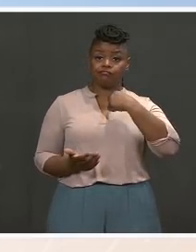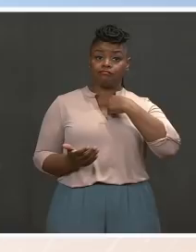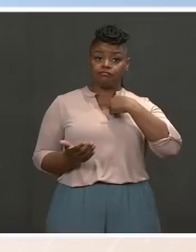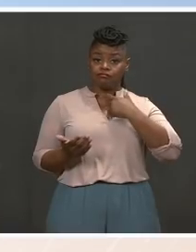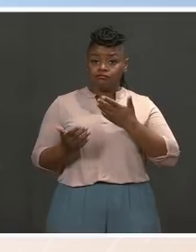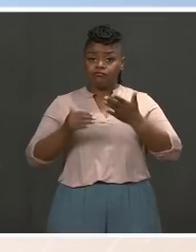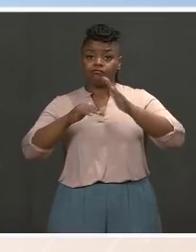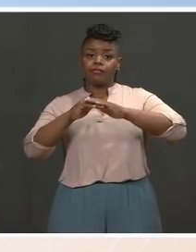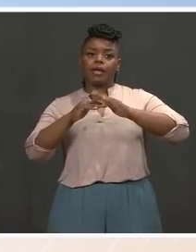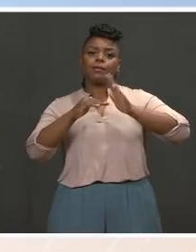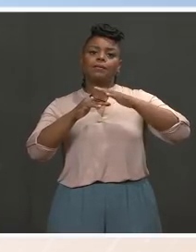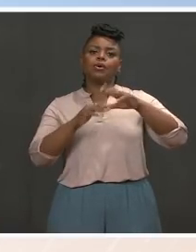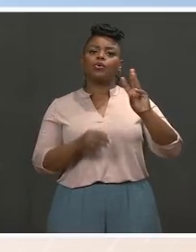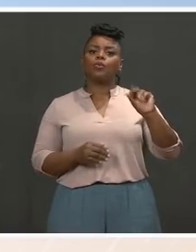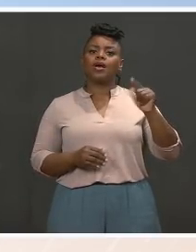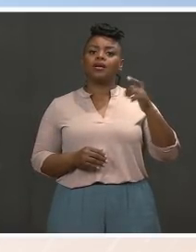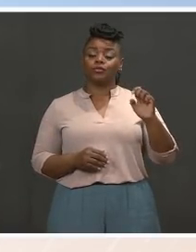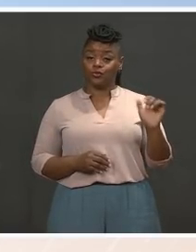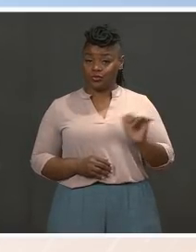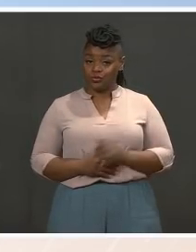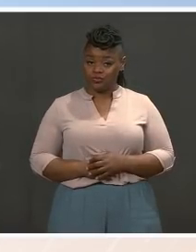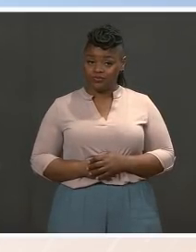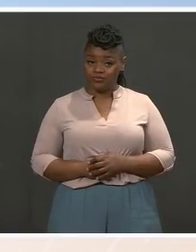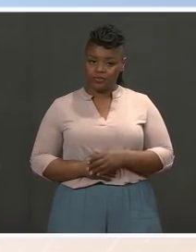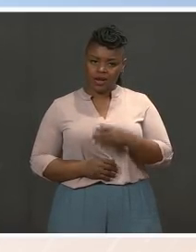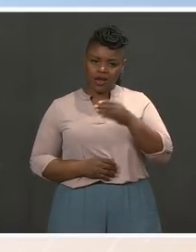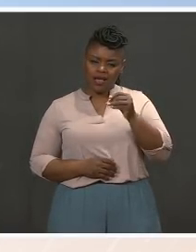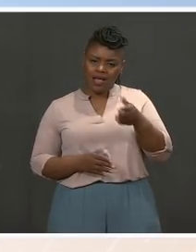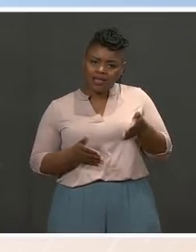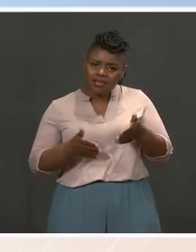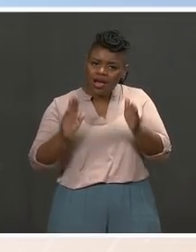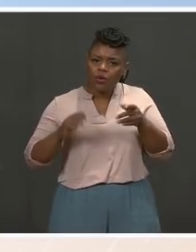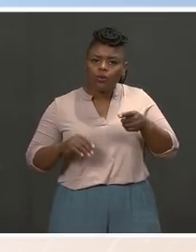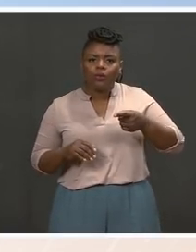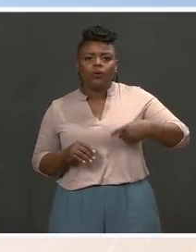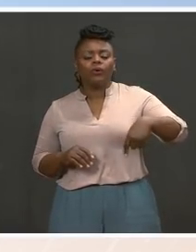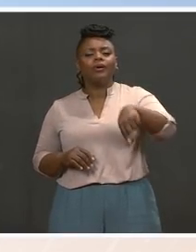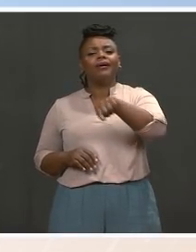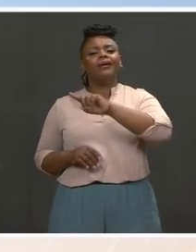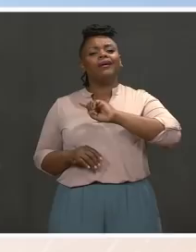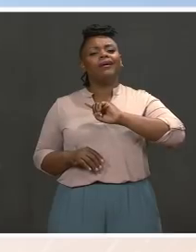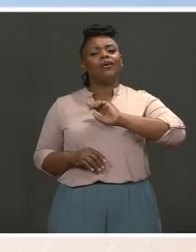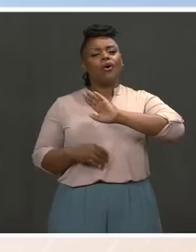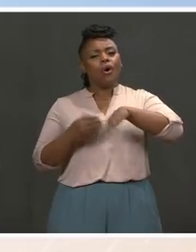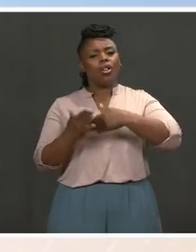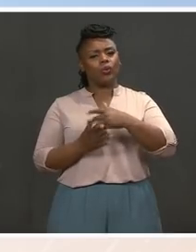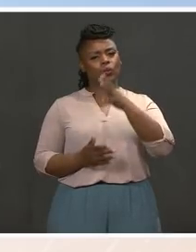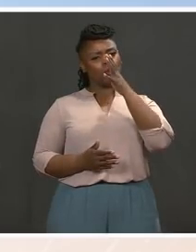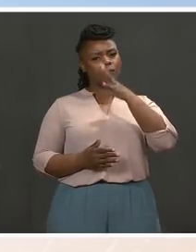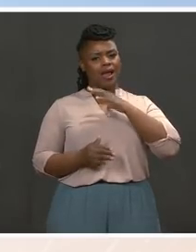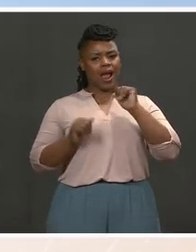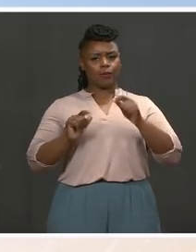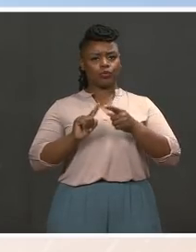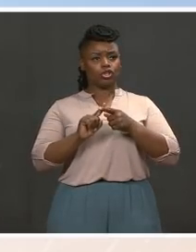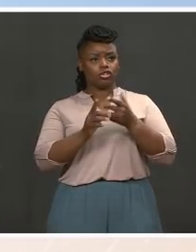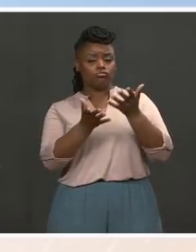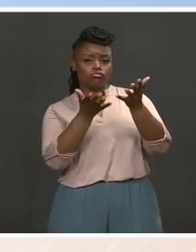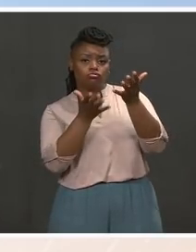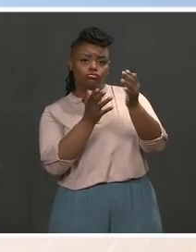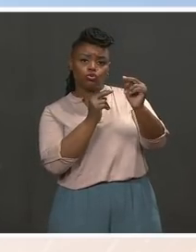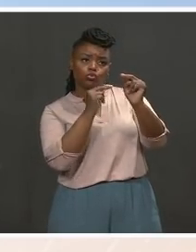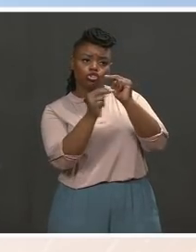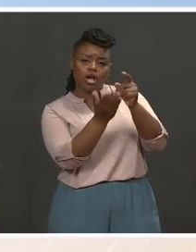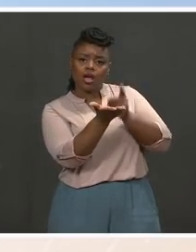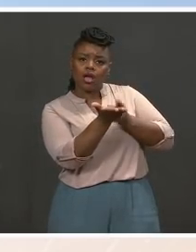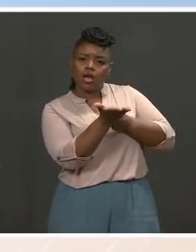and collectively bargain, both of which are important to reducing the wage gap for women. We have made progress. My